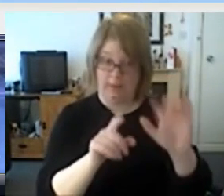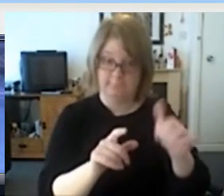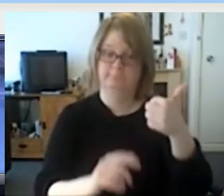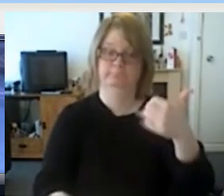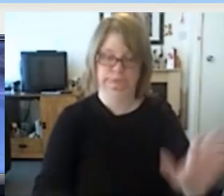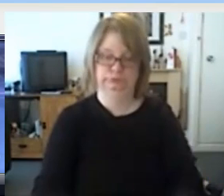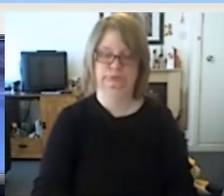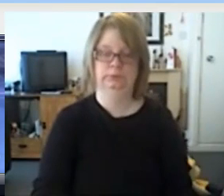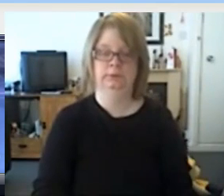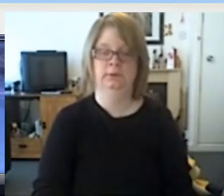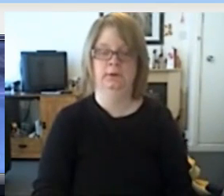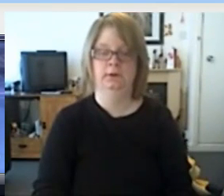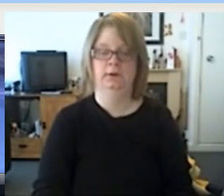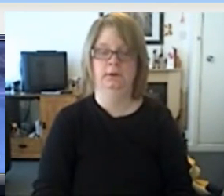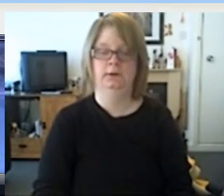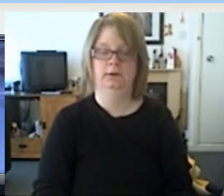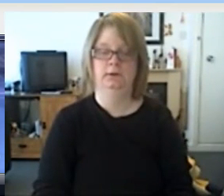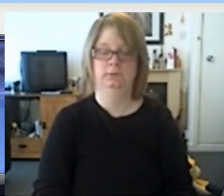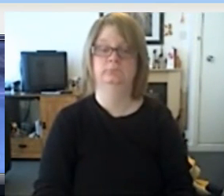Mmm.